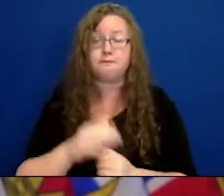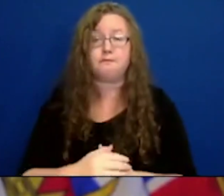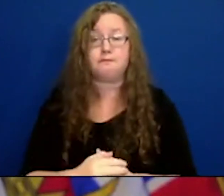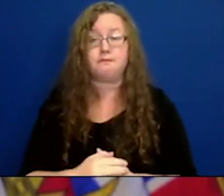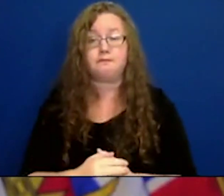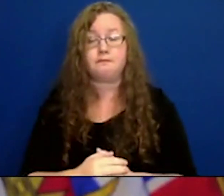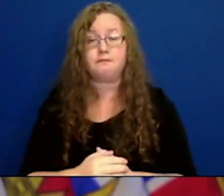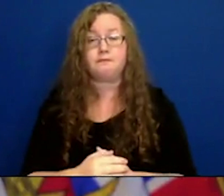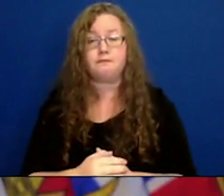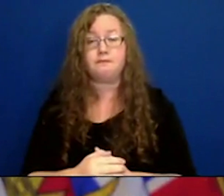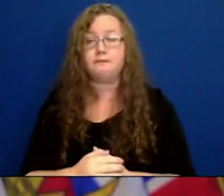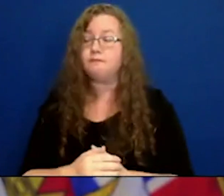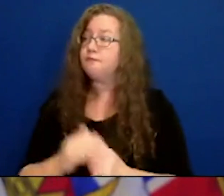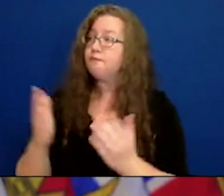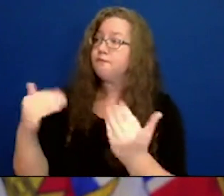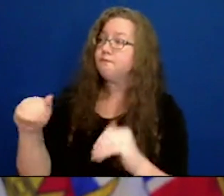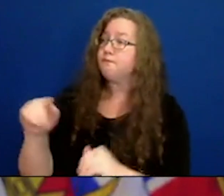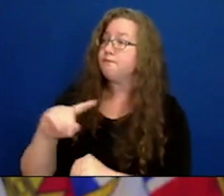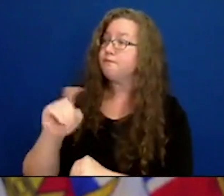Jane, do you have a follow-up?